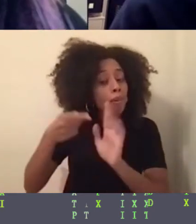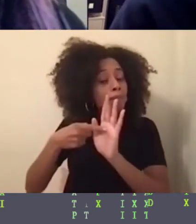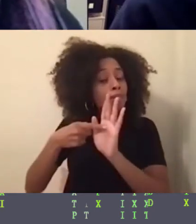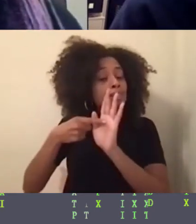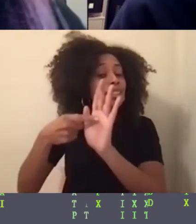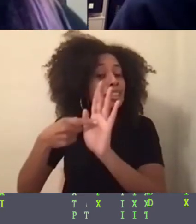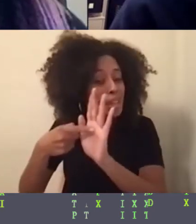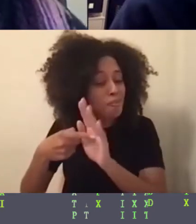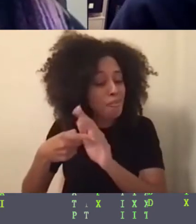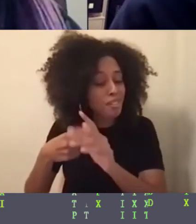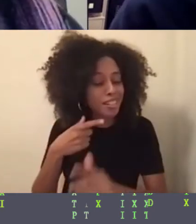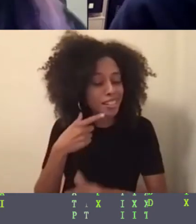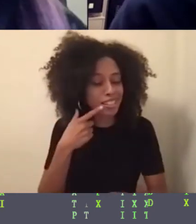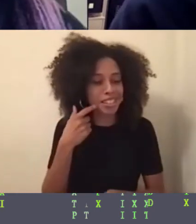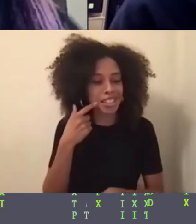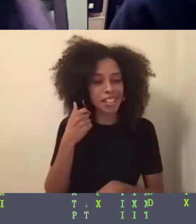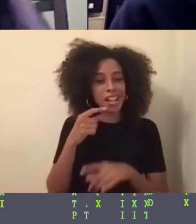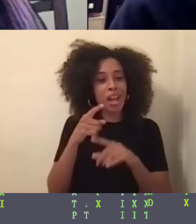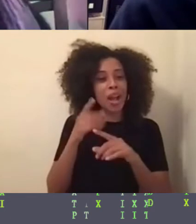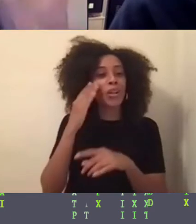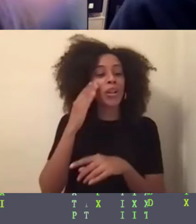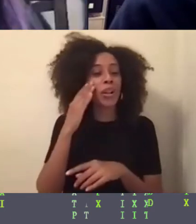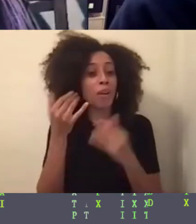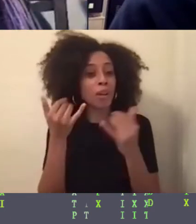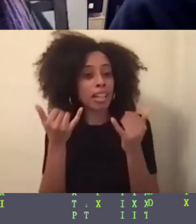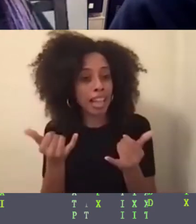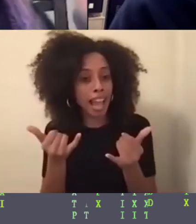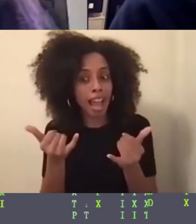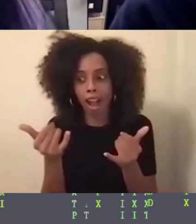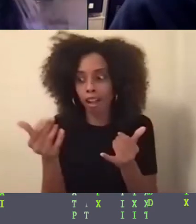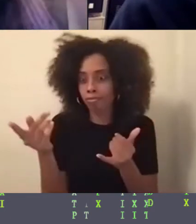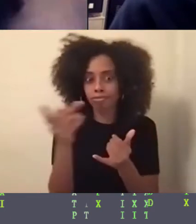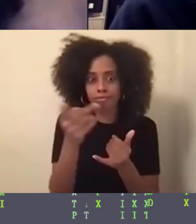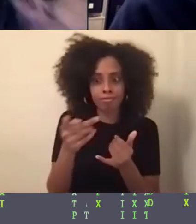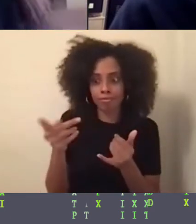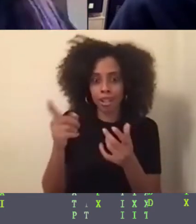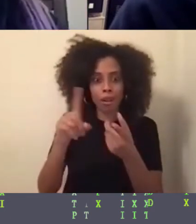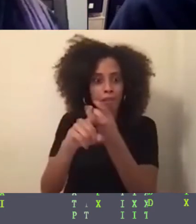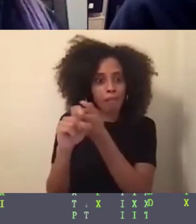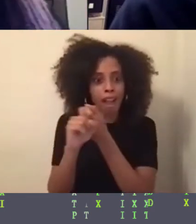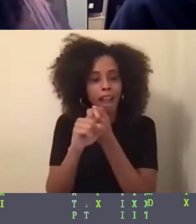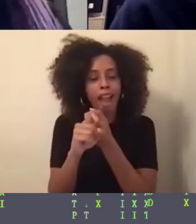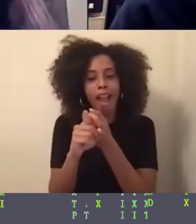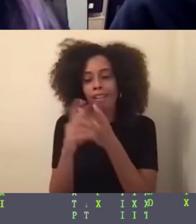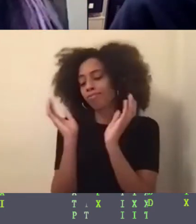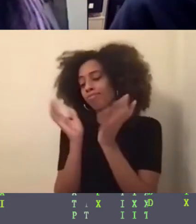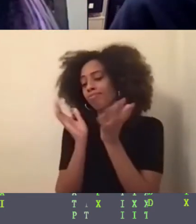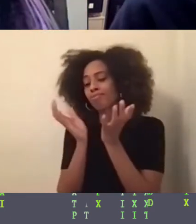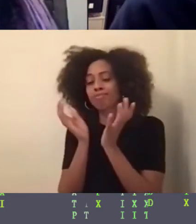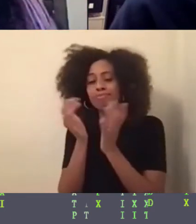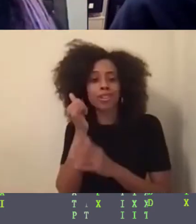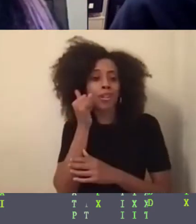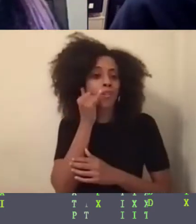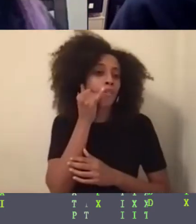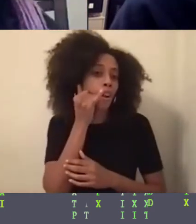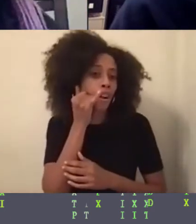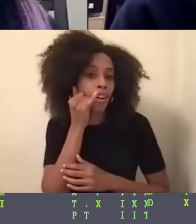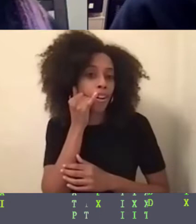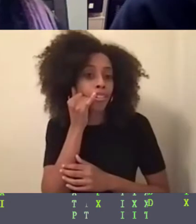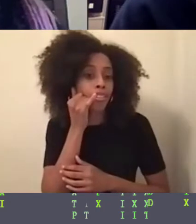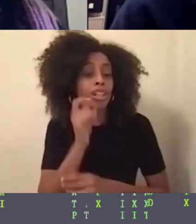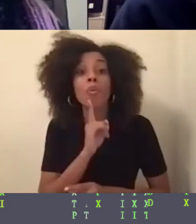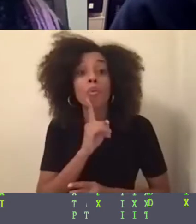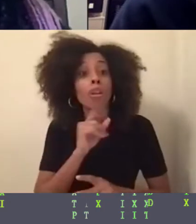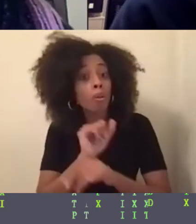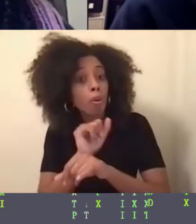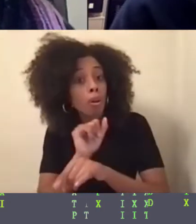you know, now they're, they're friends and they talk on the phone all the time. And it really works. It